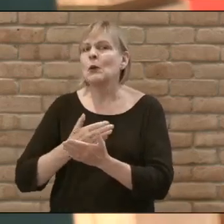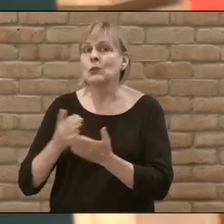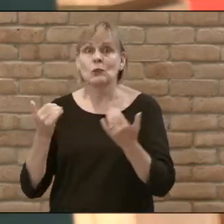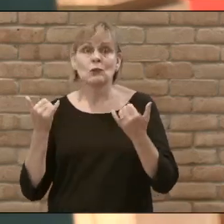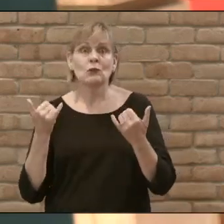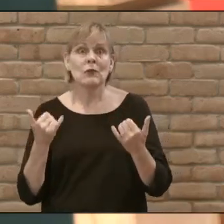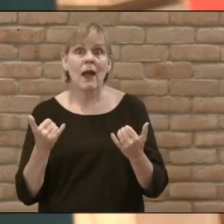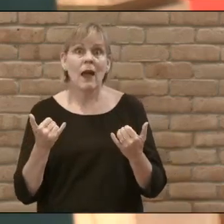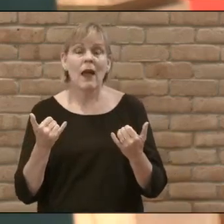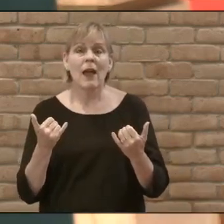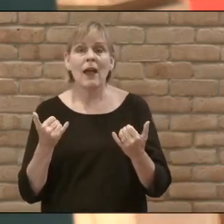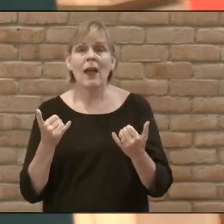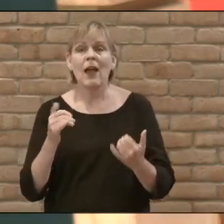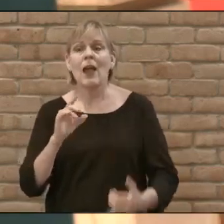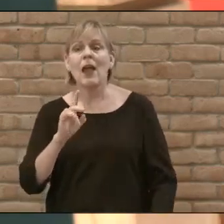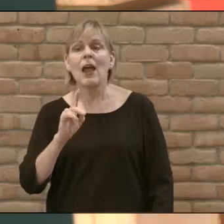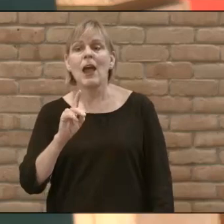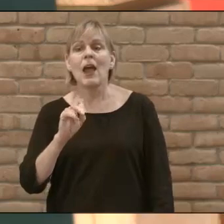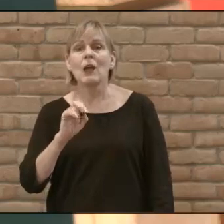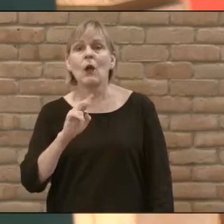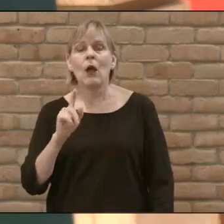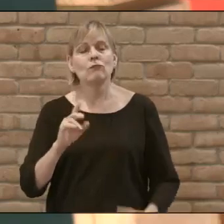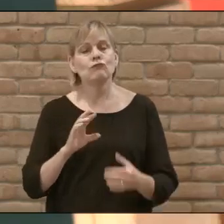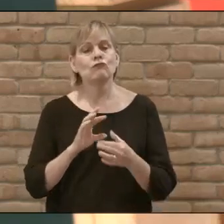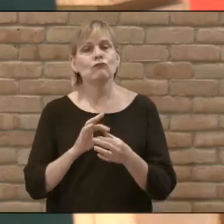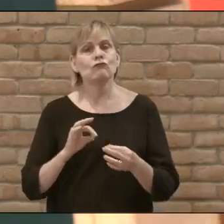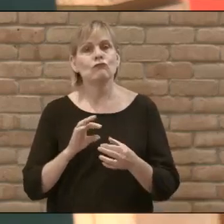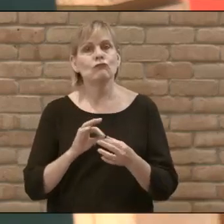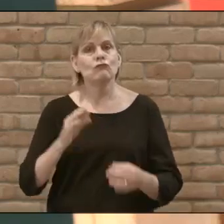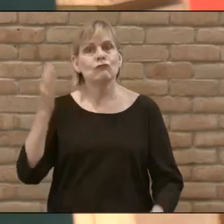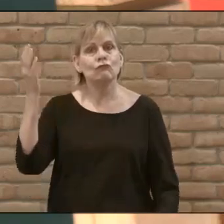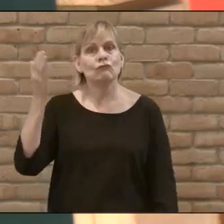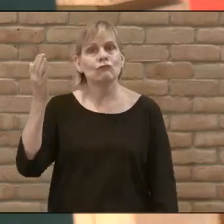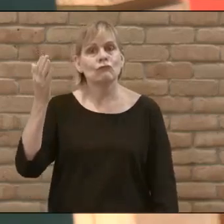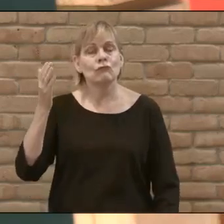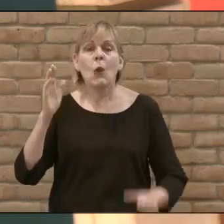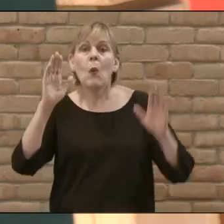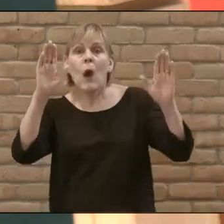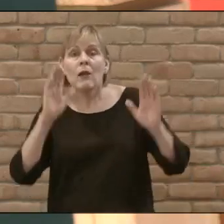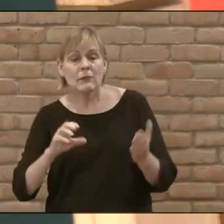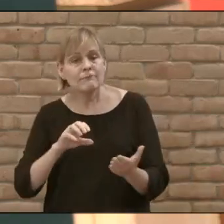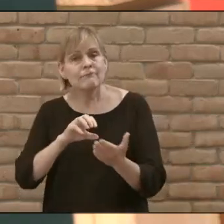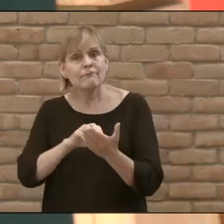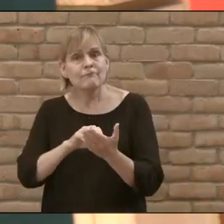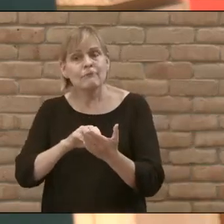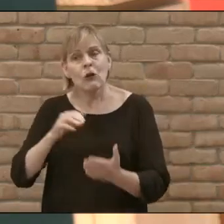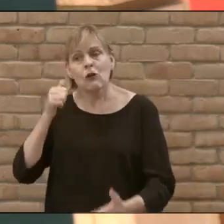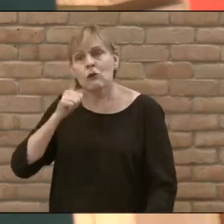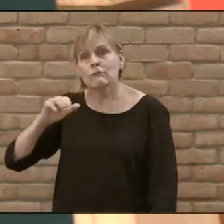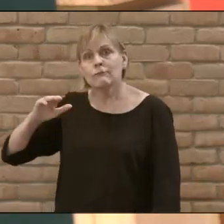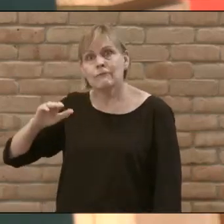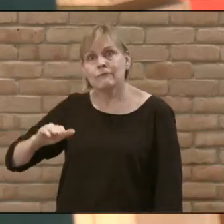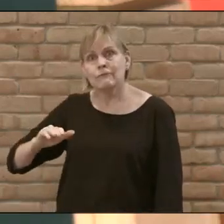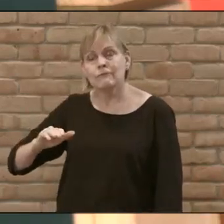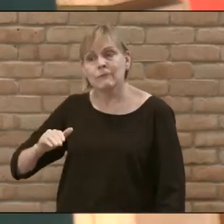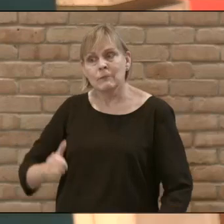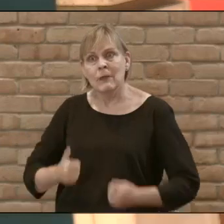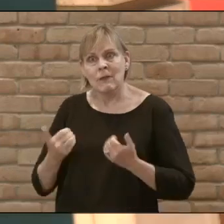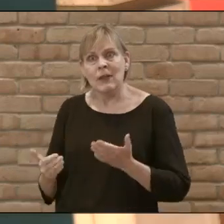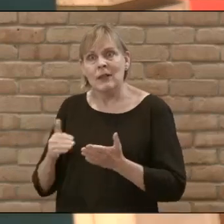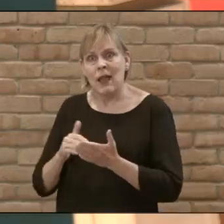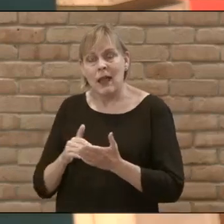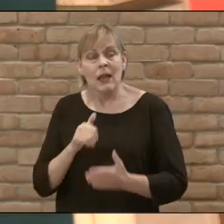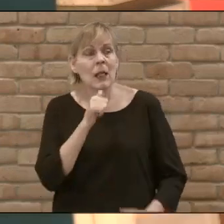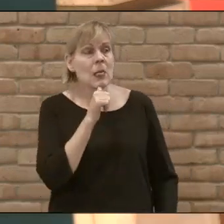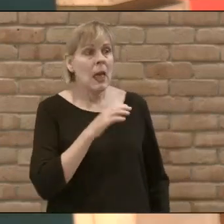he will be bringing you And us God's word Looking at this great scripture Of a little girl who's brought back to life And a lady